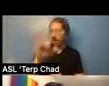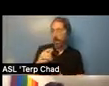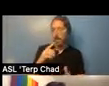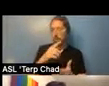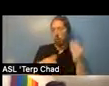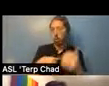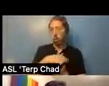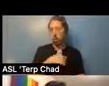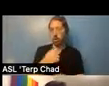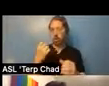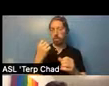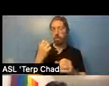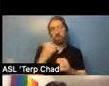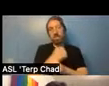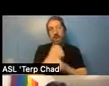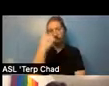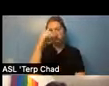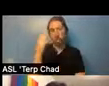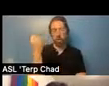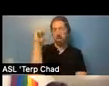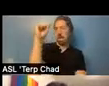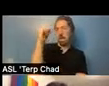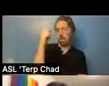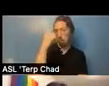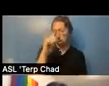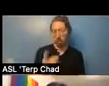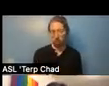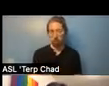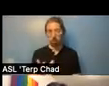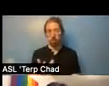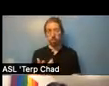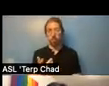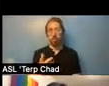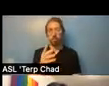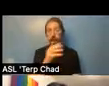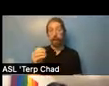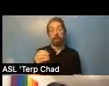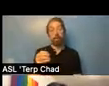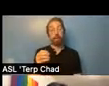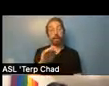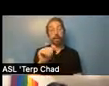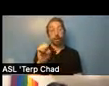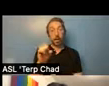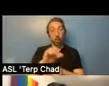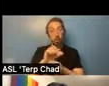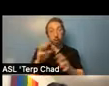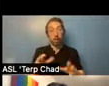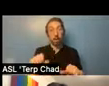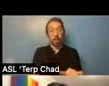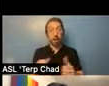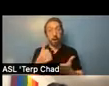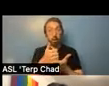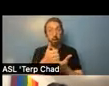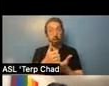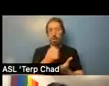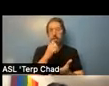and collaboration with supportive housing providers and or sympathetic caseworkers can be helpful. Not every single one of them are horrors. Yes,